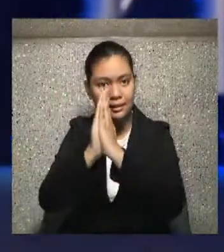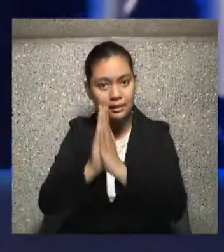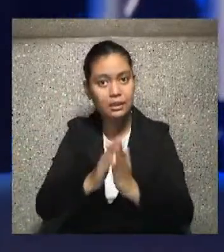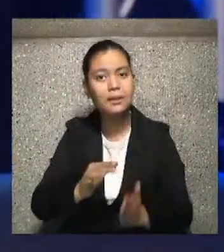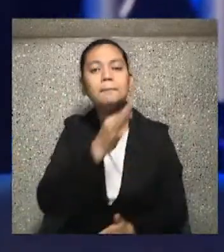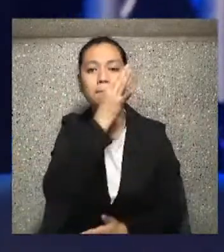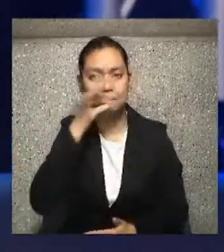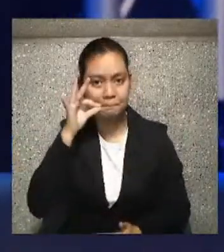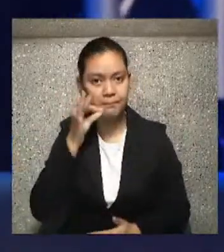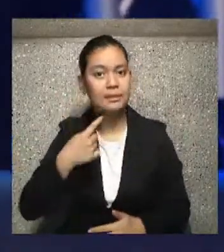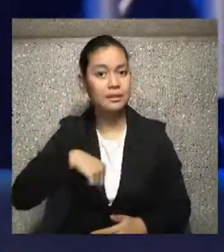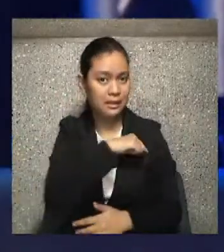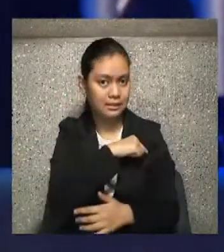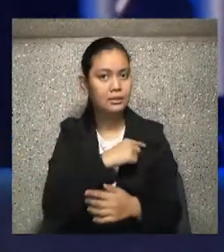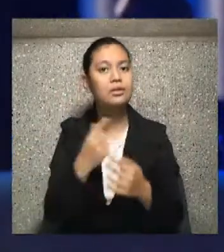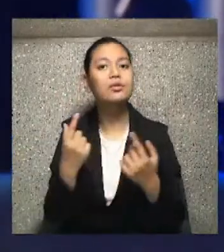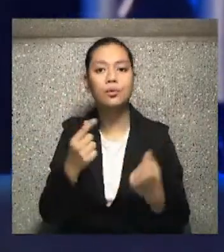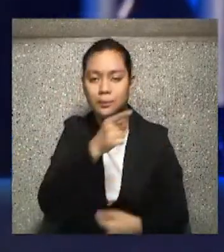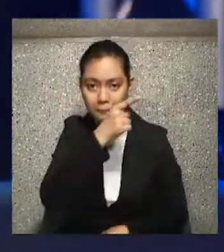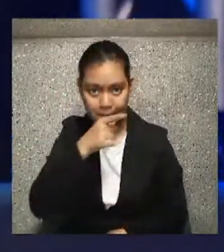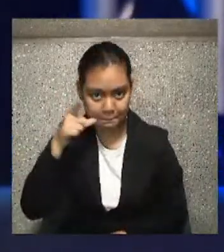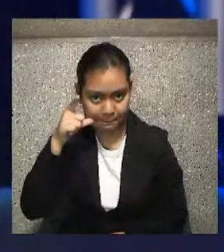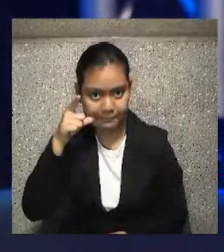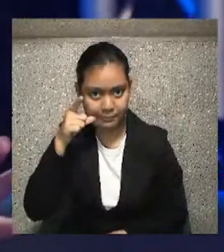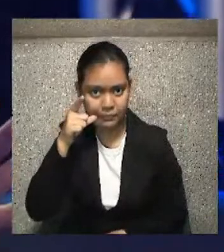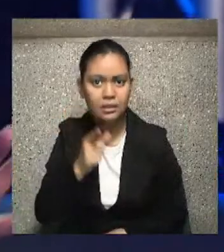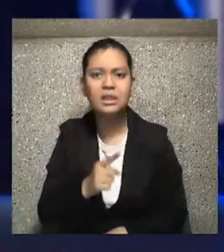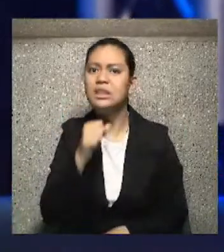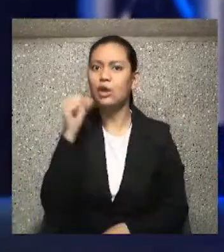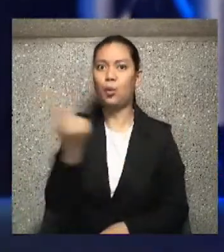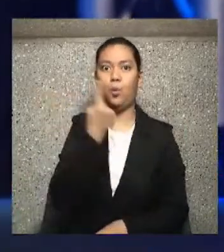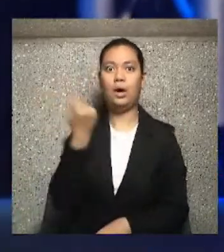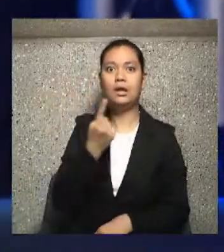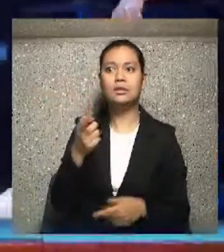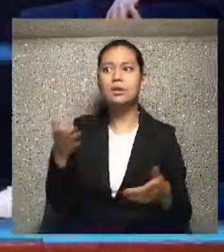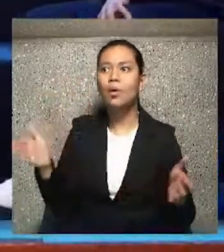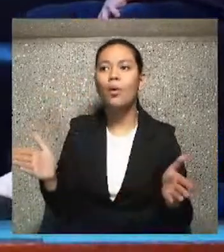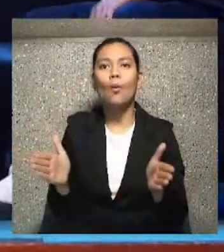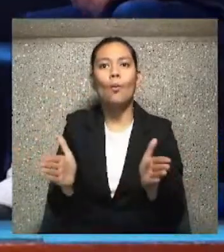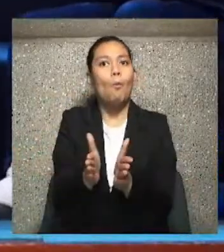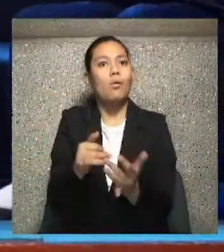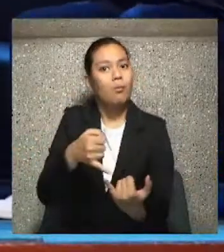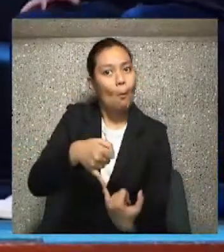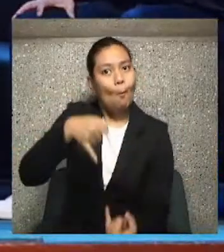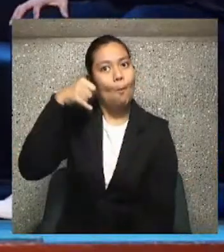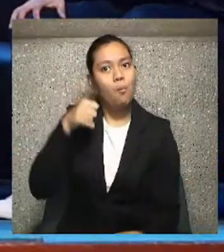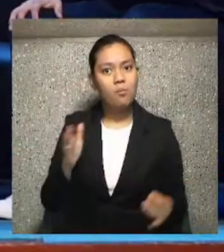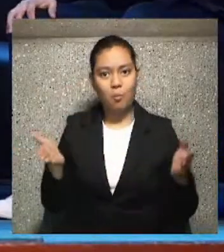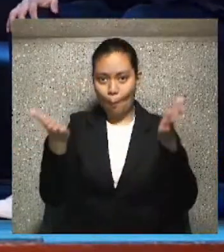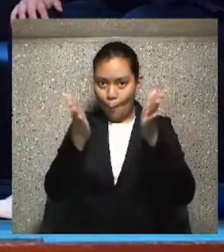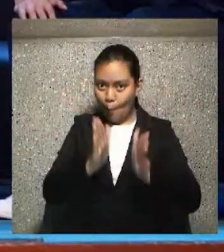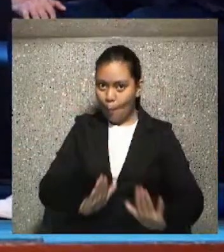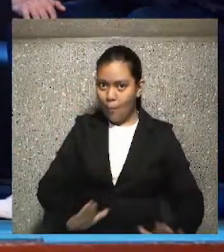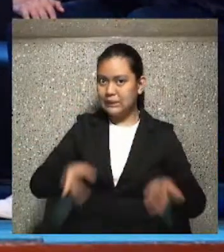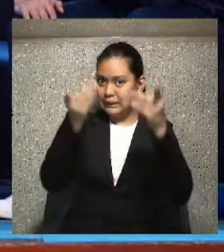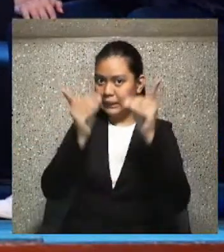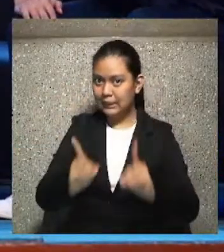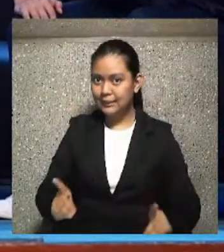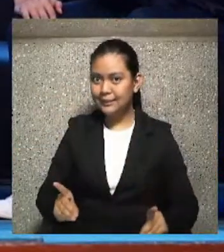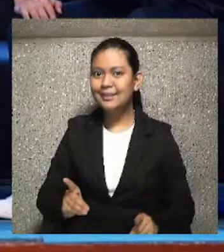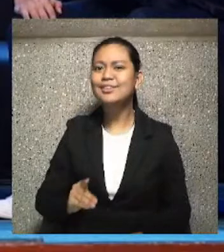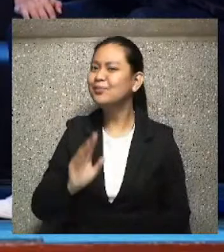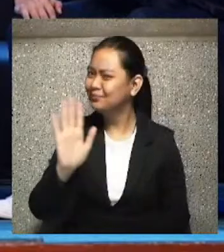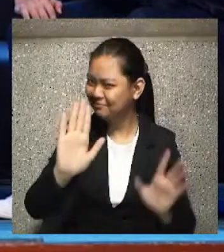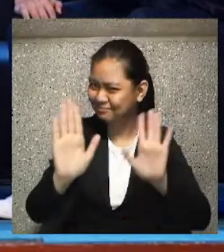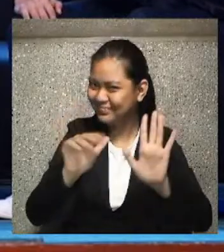That's what we do during Lent. By the way, it's not just magpapapayat lang at hindi kakain lang kung ano-ano. At it's